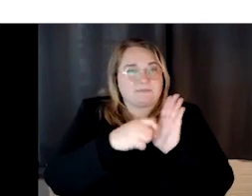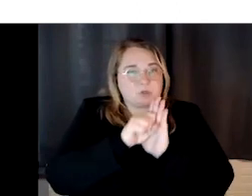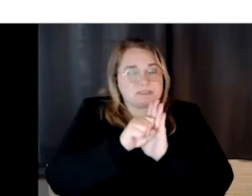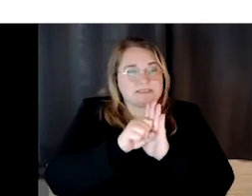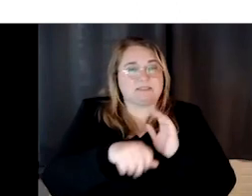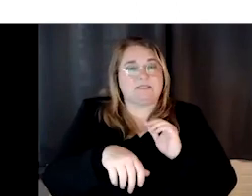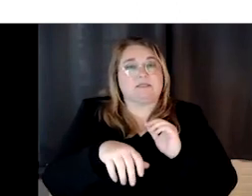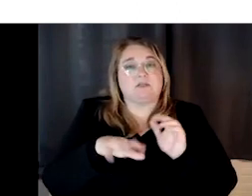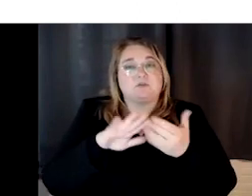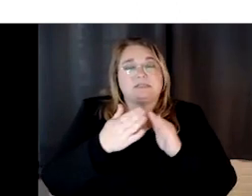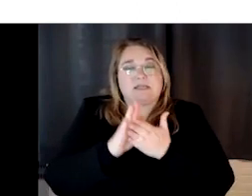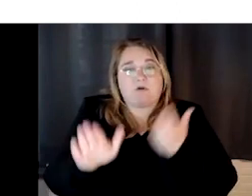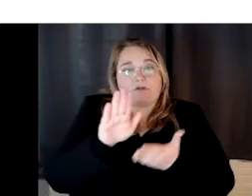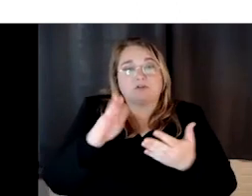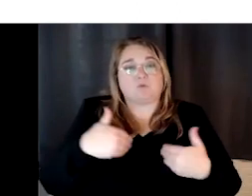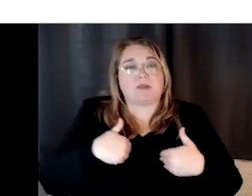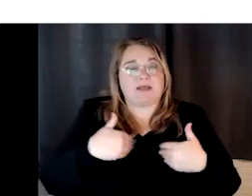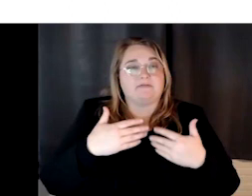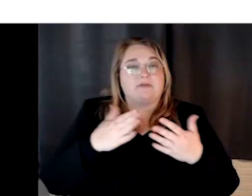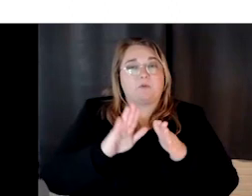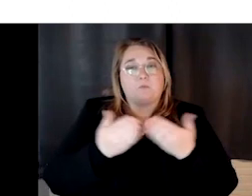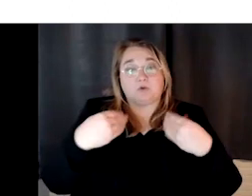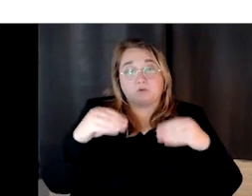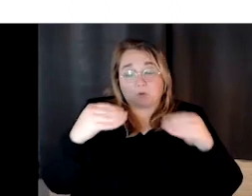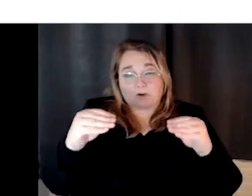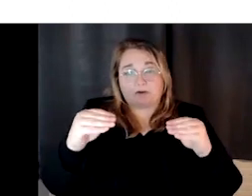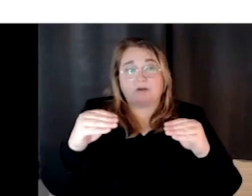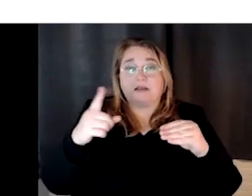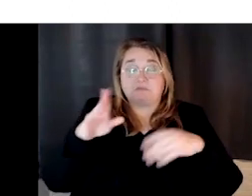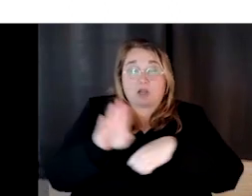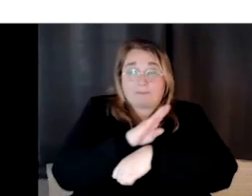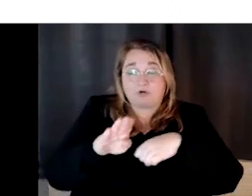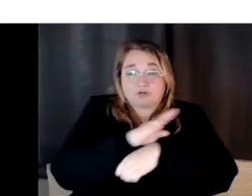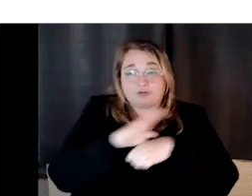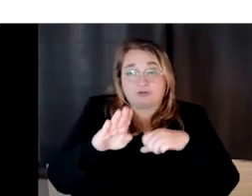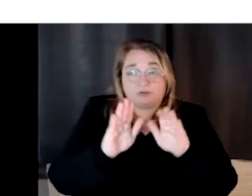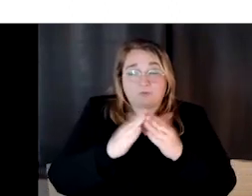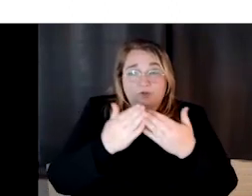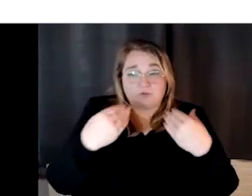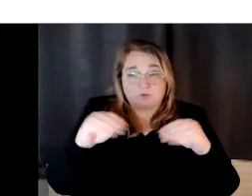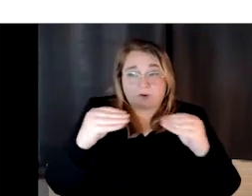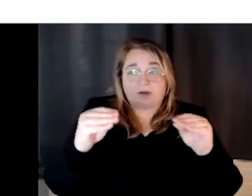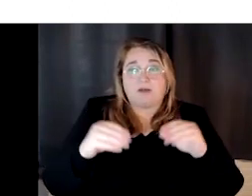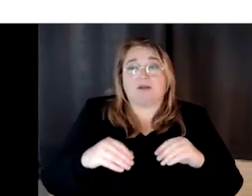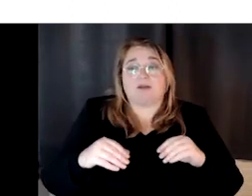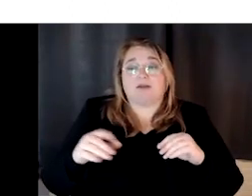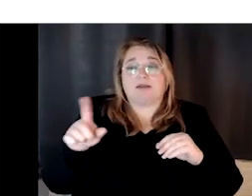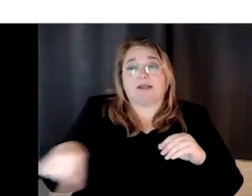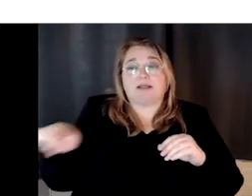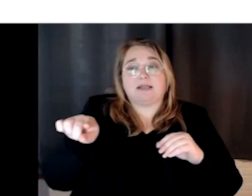is a commercial bookstore and, um, they, um, will